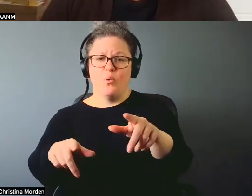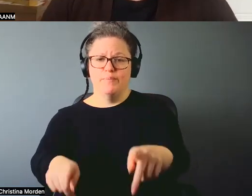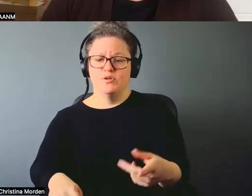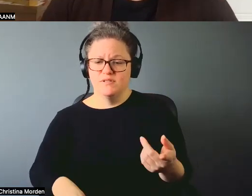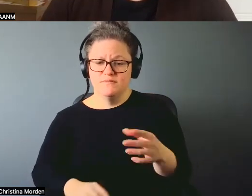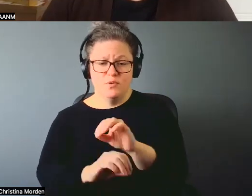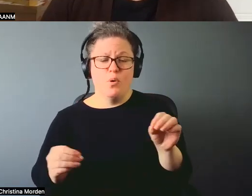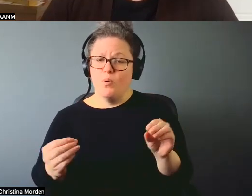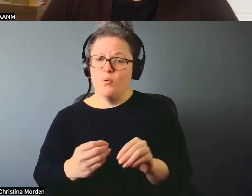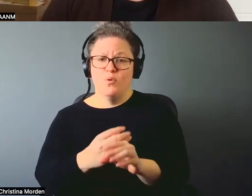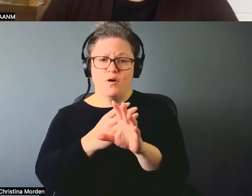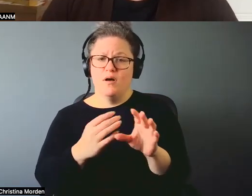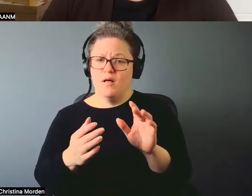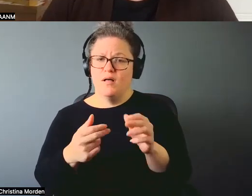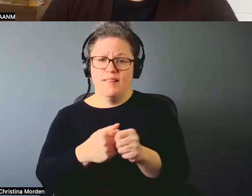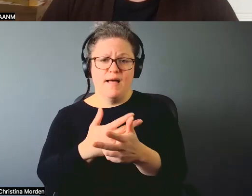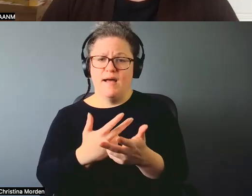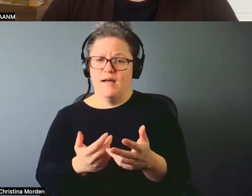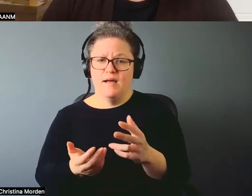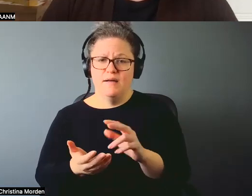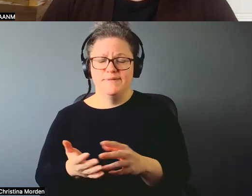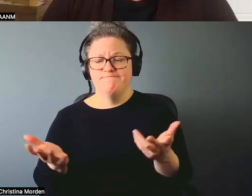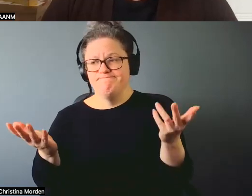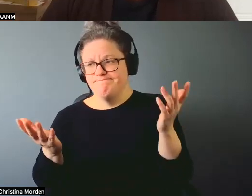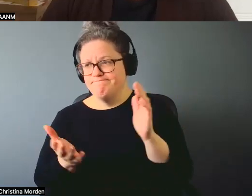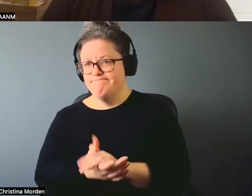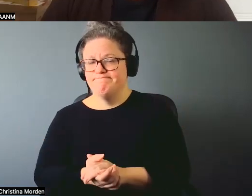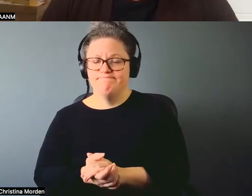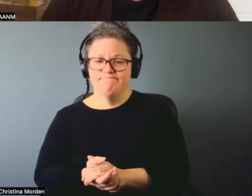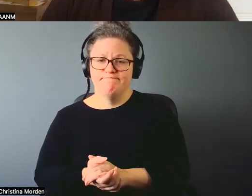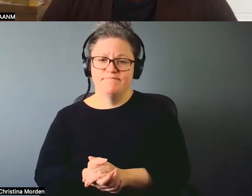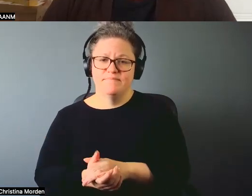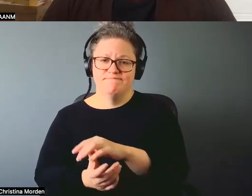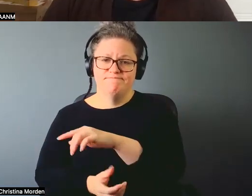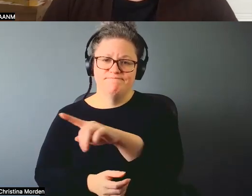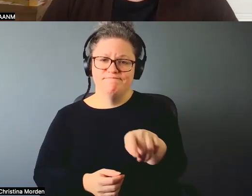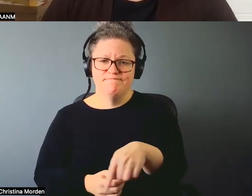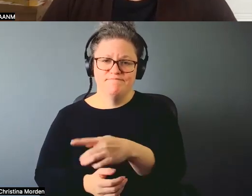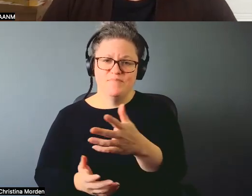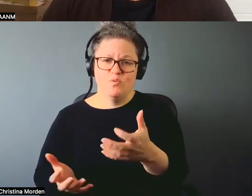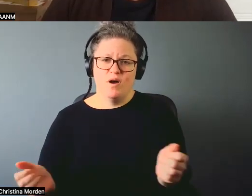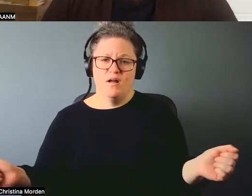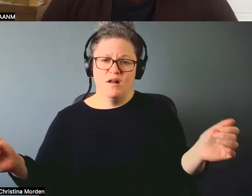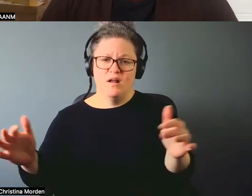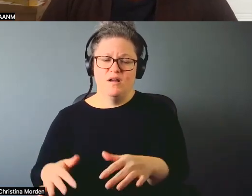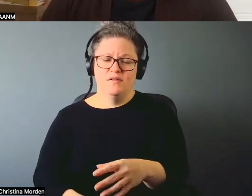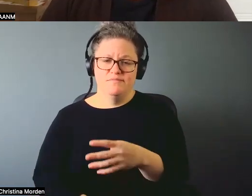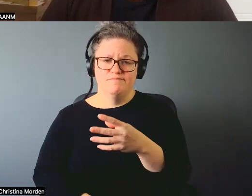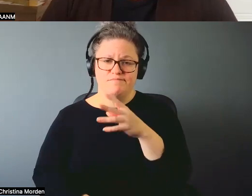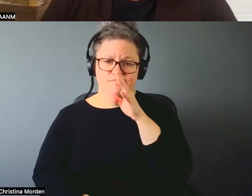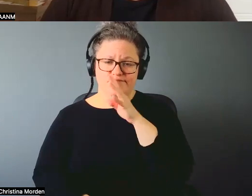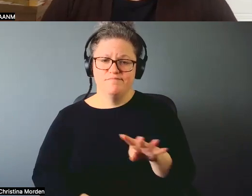go. Right. The masses got their needs met meeting in person now and we'll just forget about the rest.